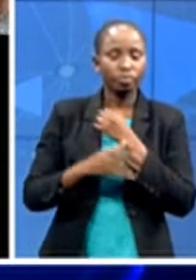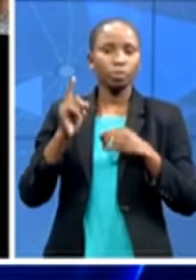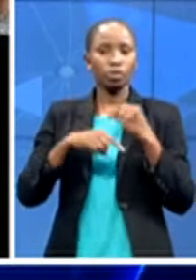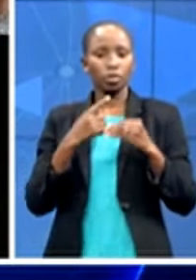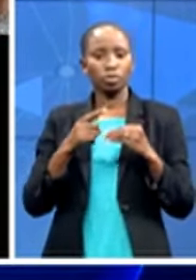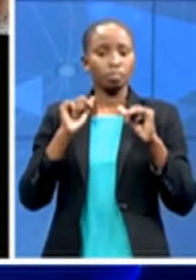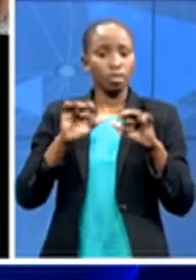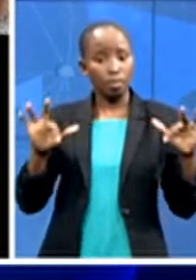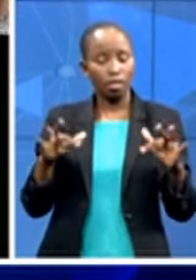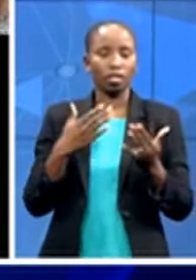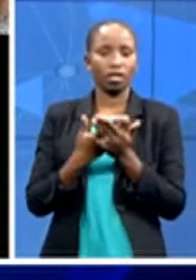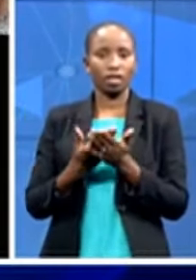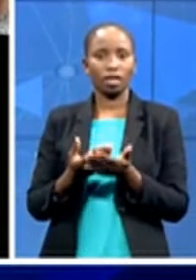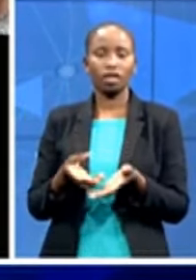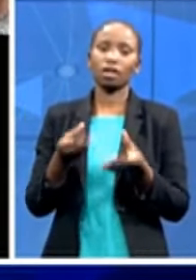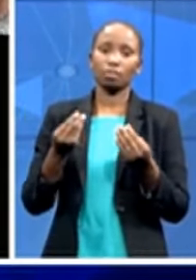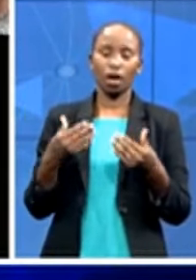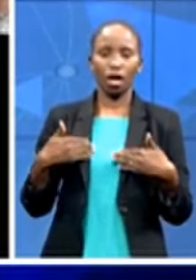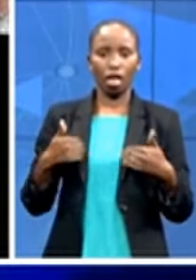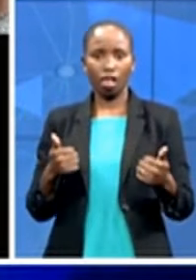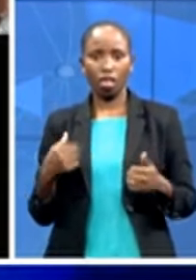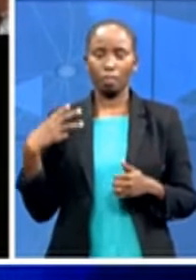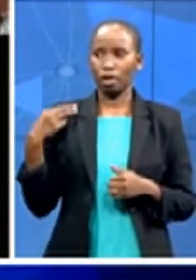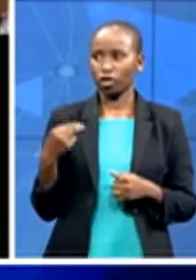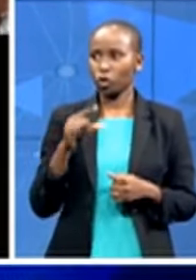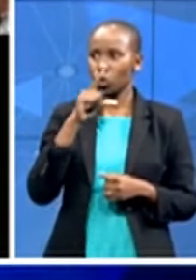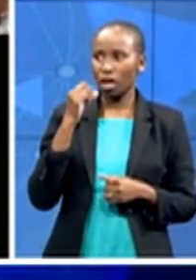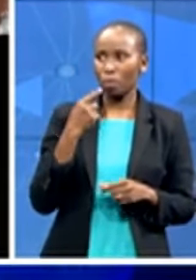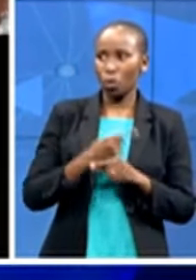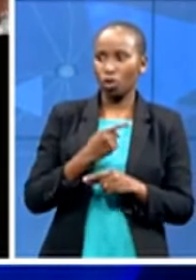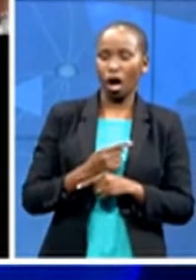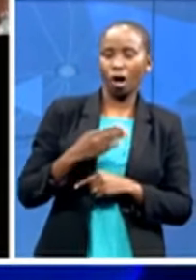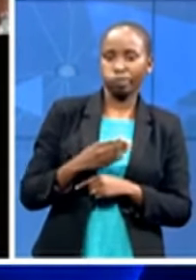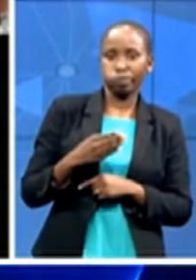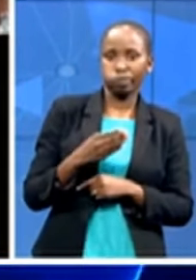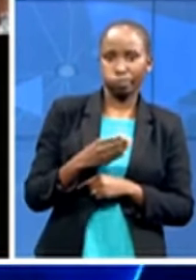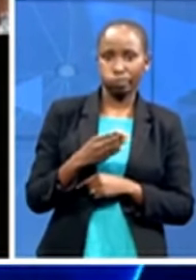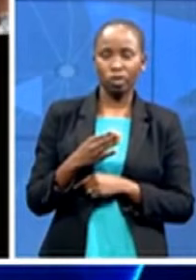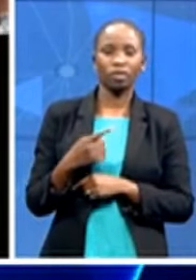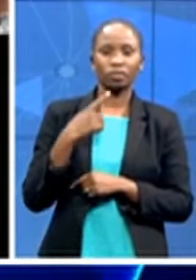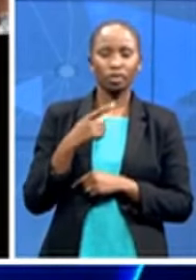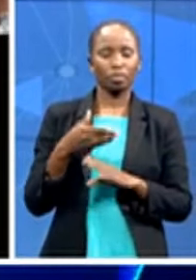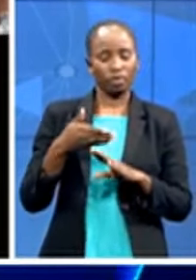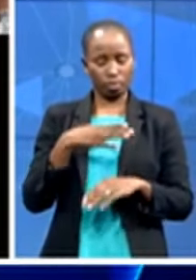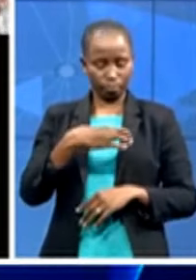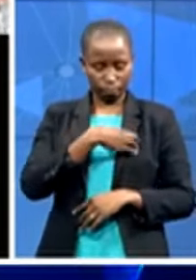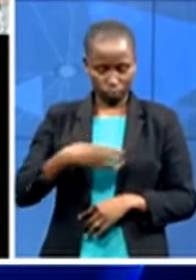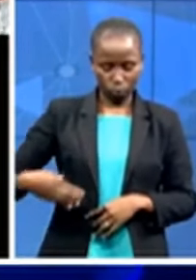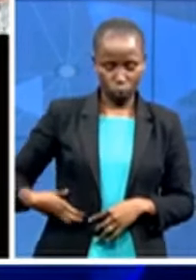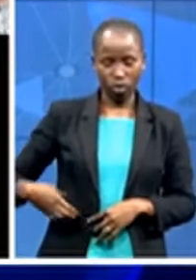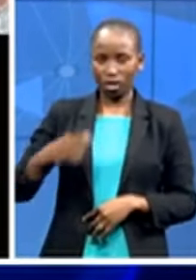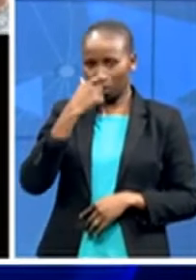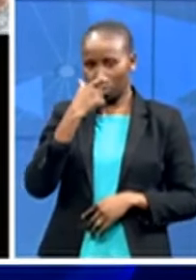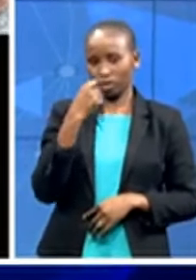minister what are your thoughts about uh president drama process announcements yesterday especially in relation to the new health